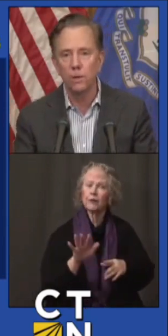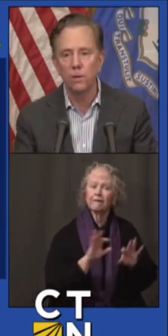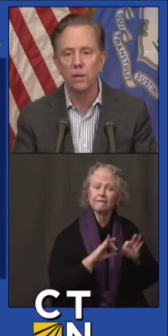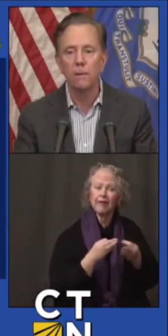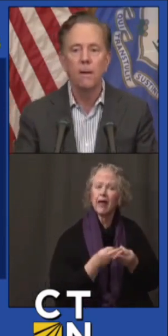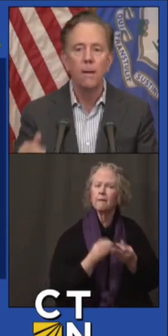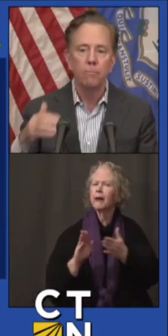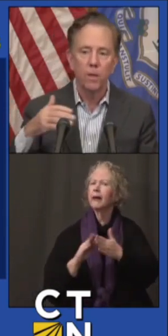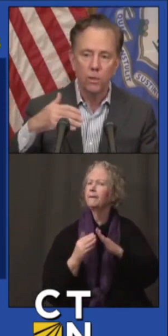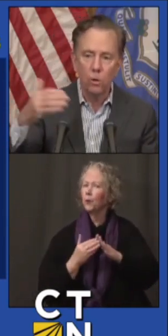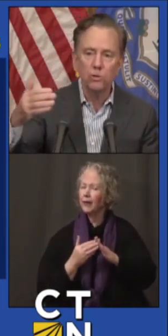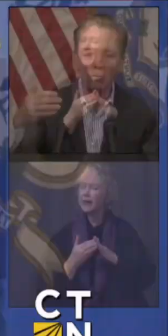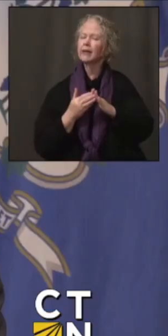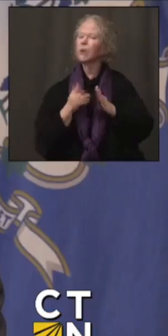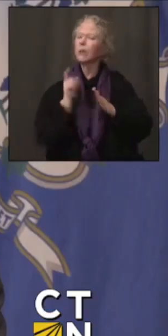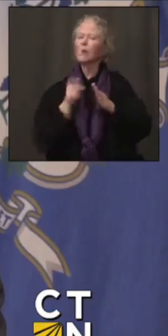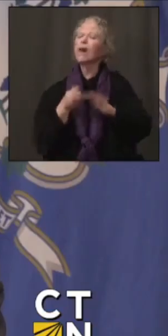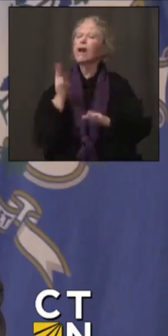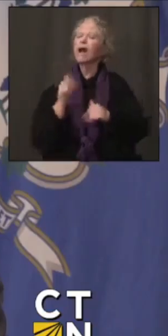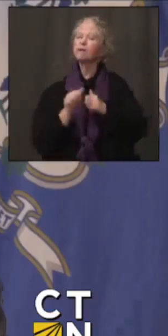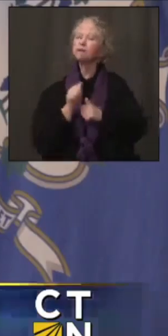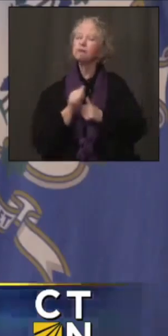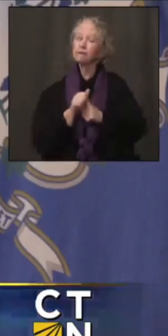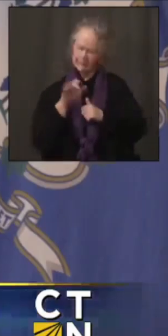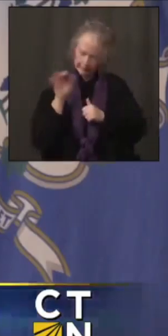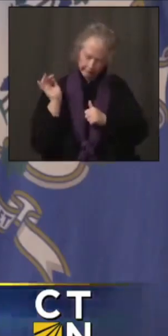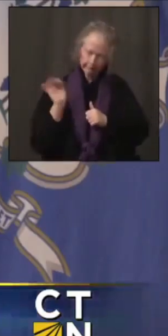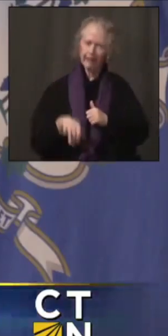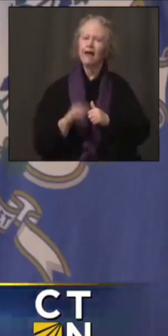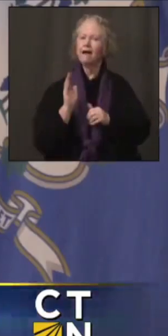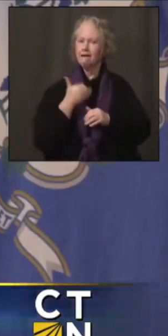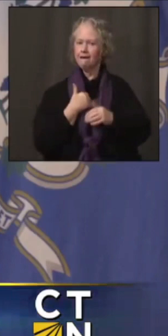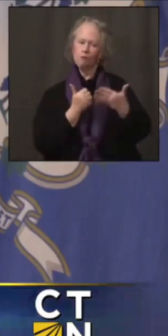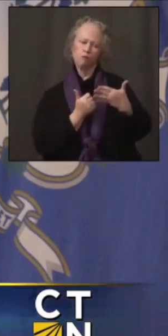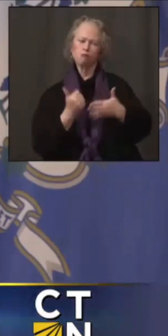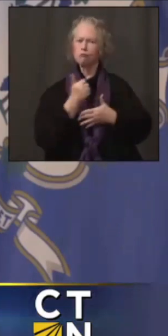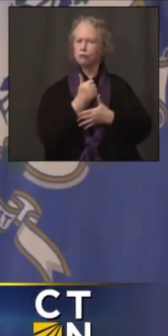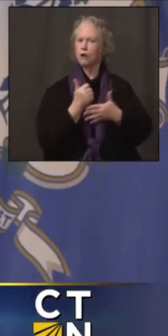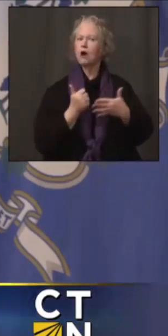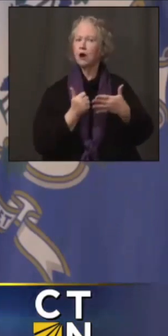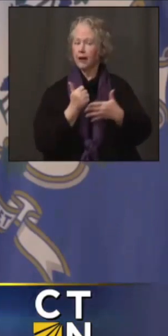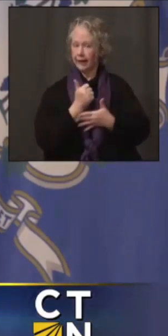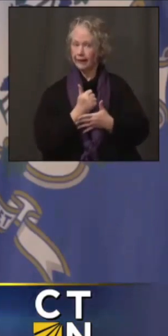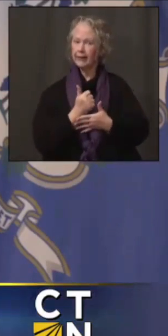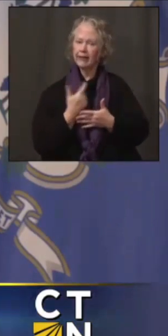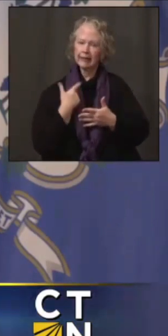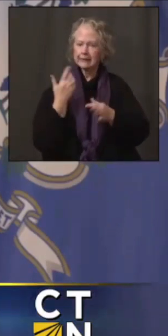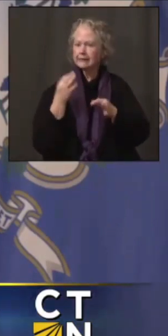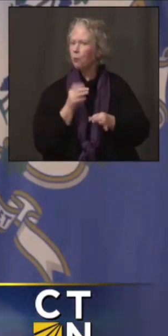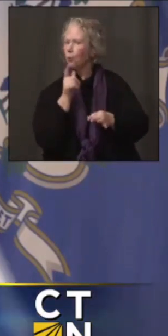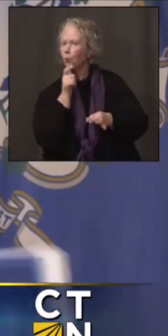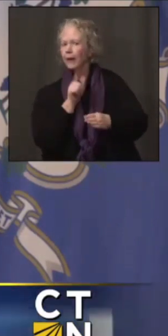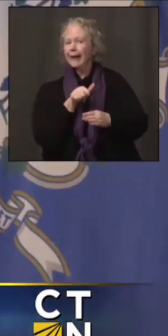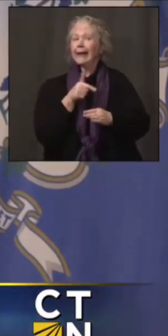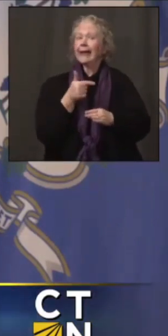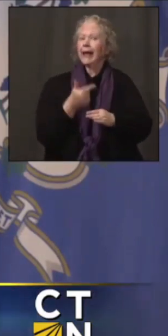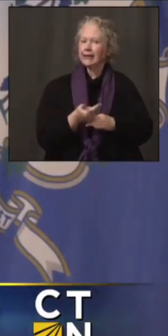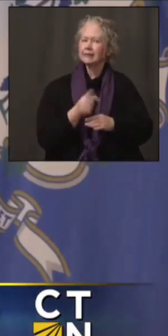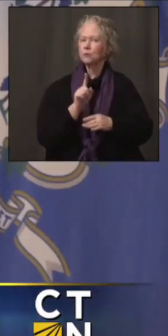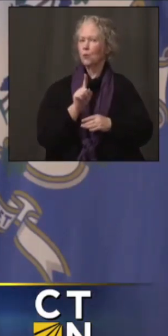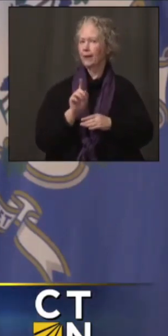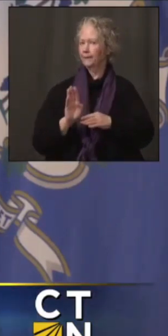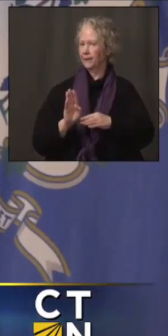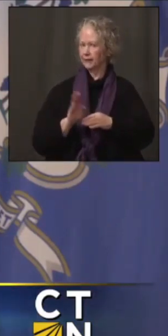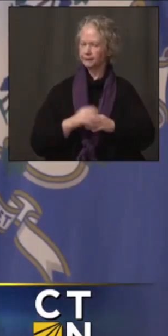community. Those were our priorities as we looked at the vaccinations as we roll out to the 1B group.